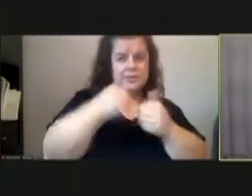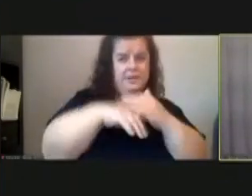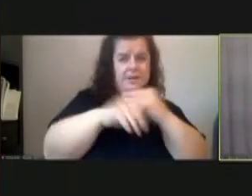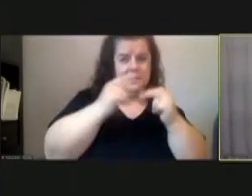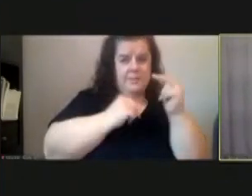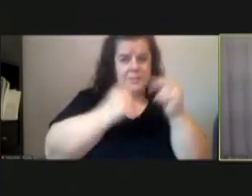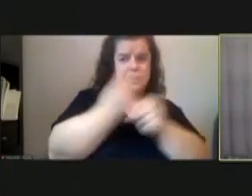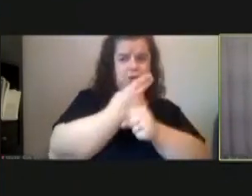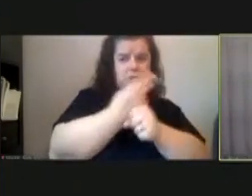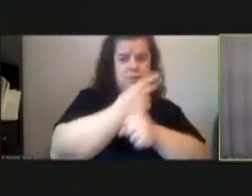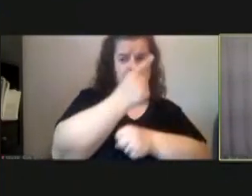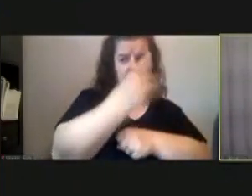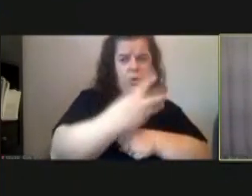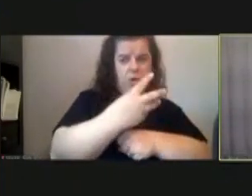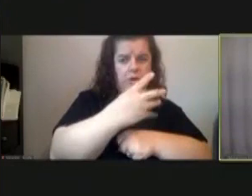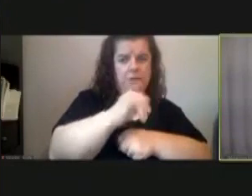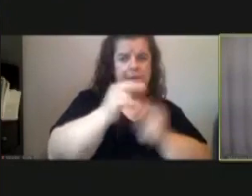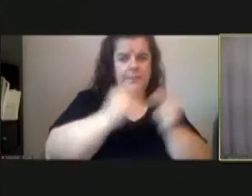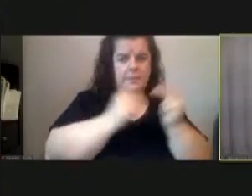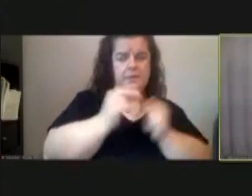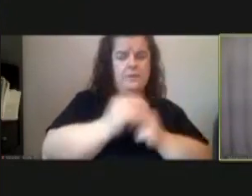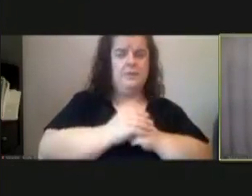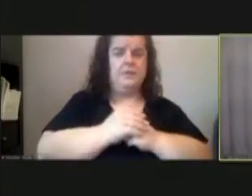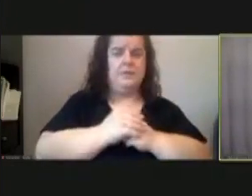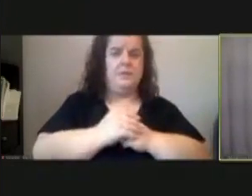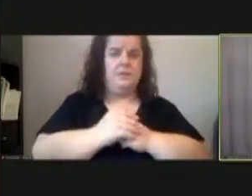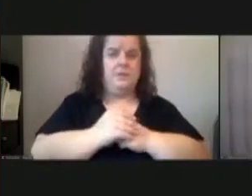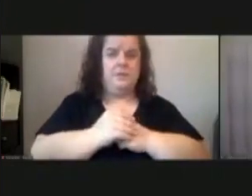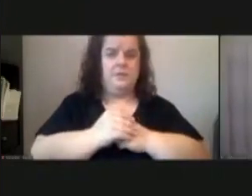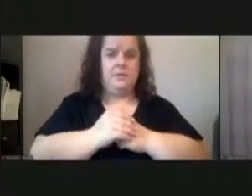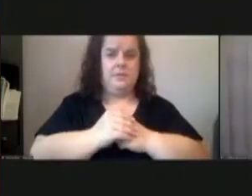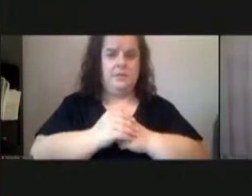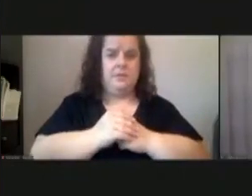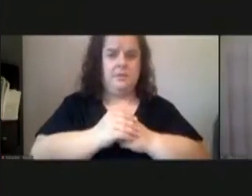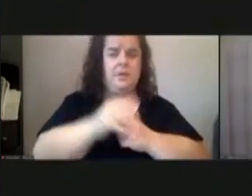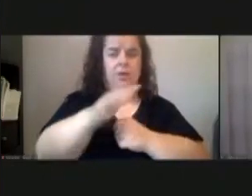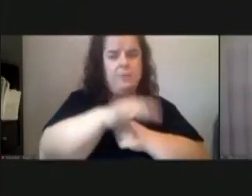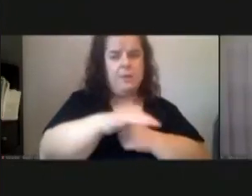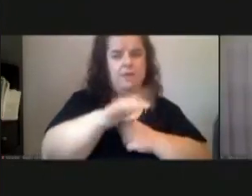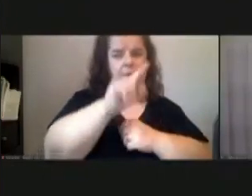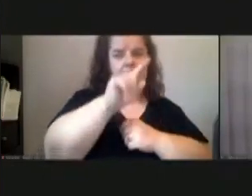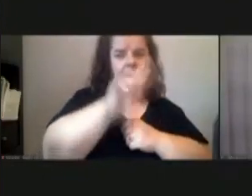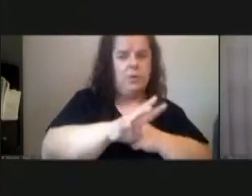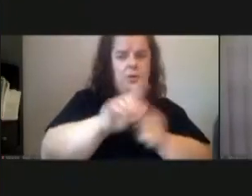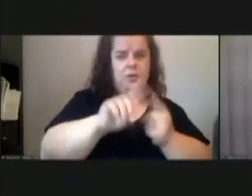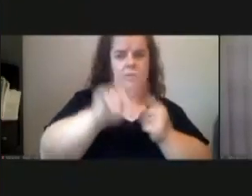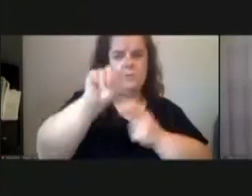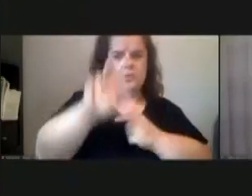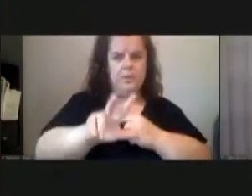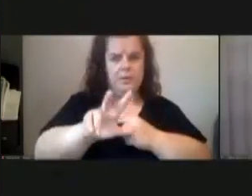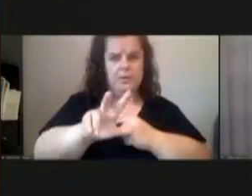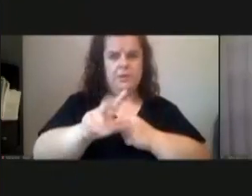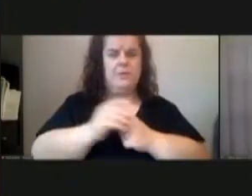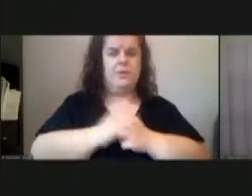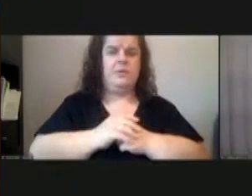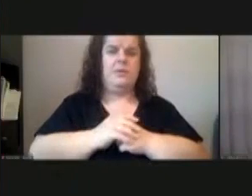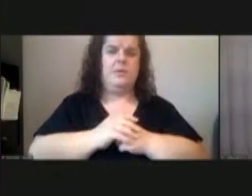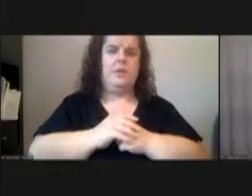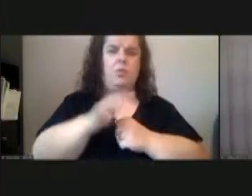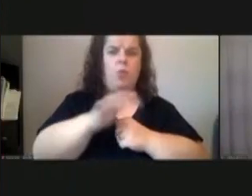quarter of the building roughly there of a quarter to a third i'd have to verify that detail but roughly